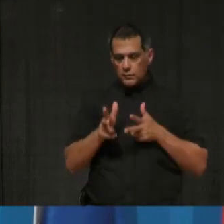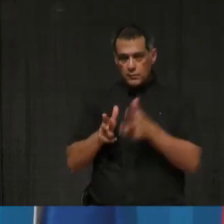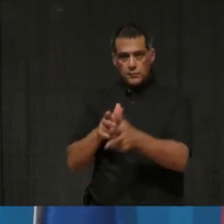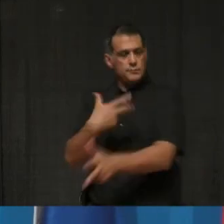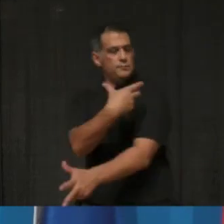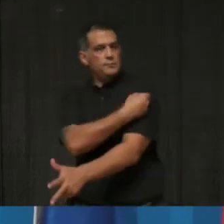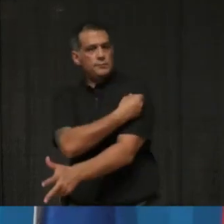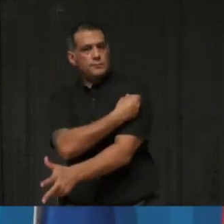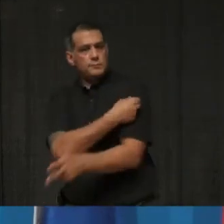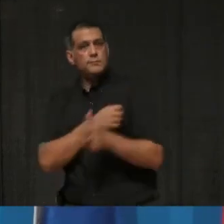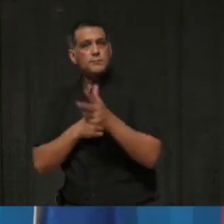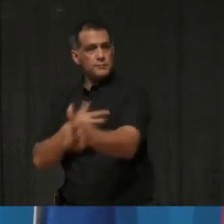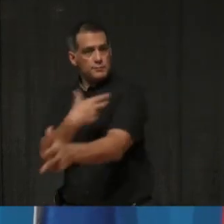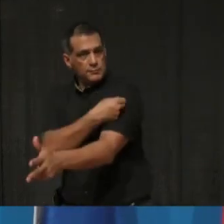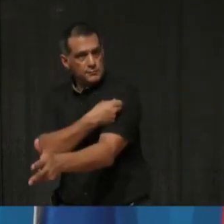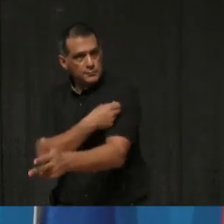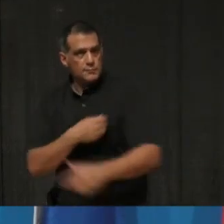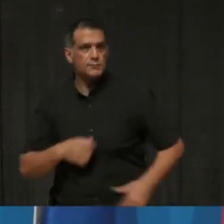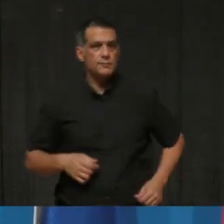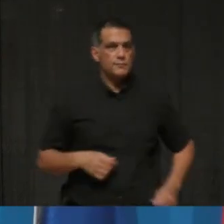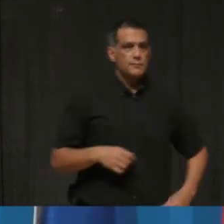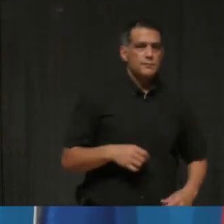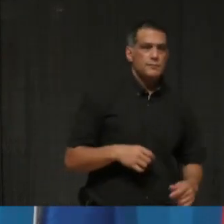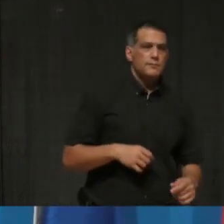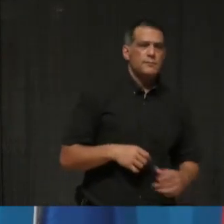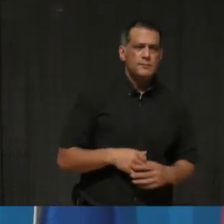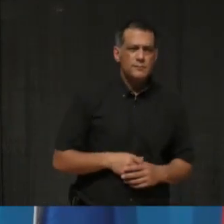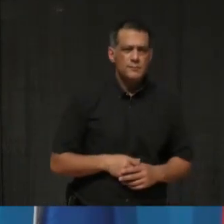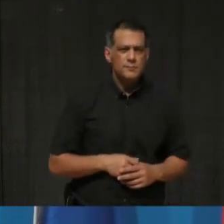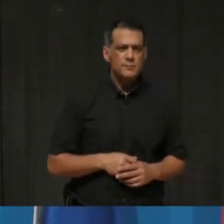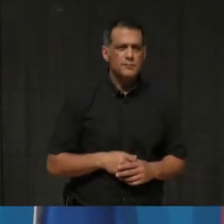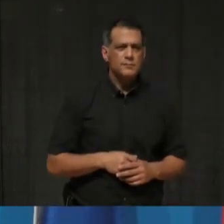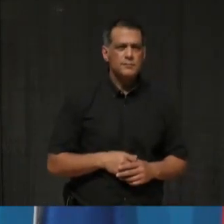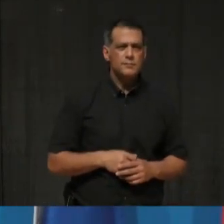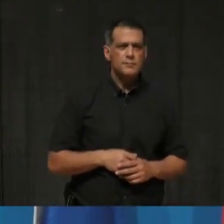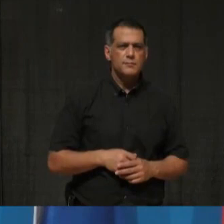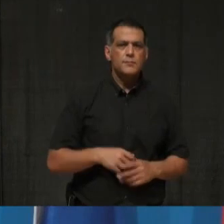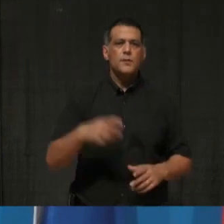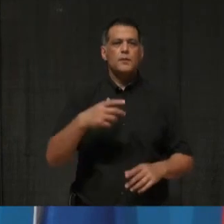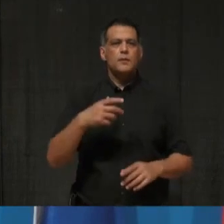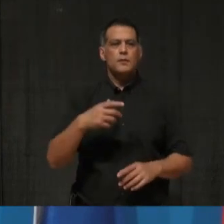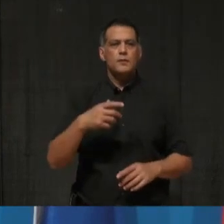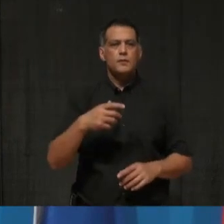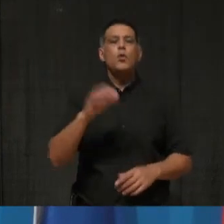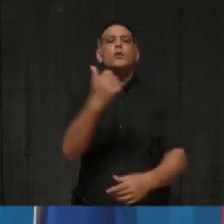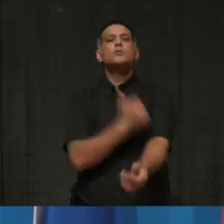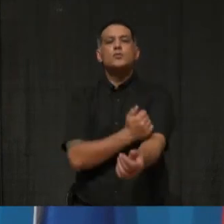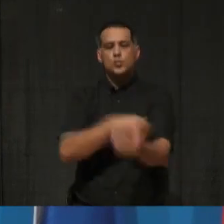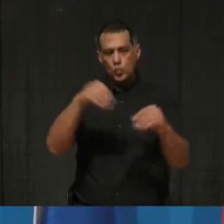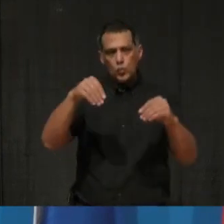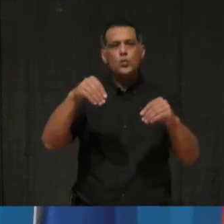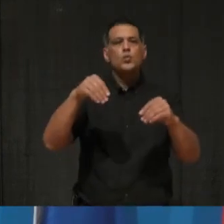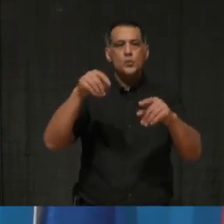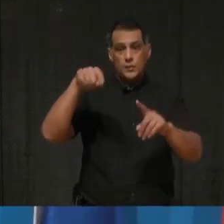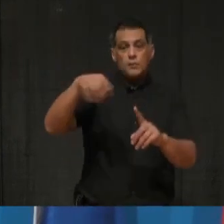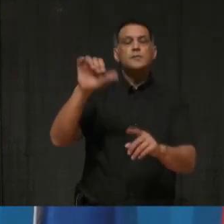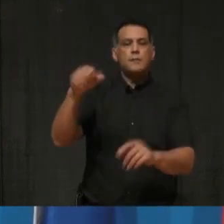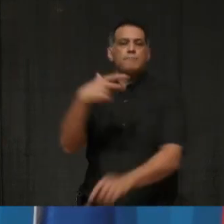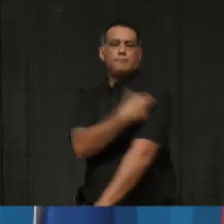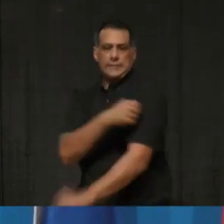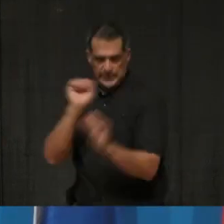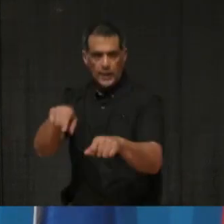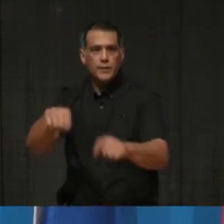Uh, we're continuing to work with our hospital and healthcare partners, uh, to bring this to reality, uh, especially when more supplies anticipated to start coming, uh,